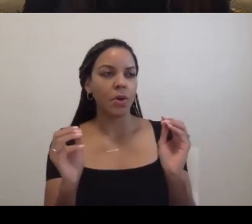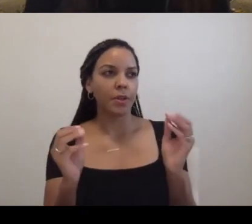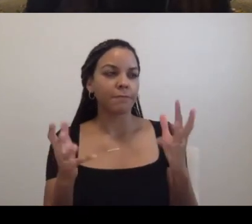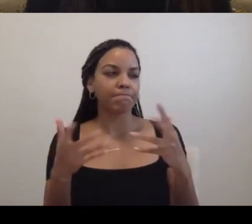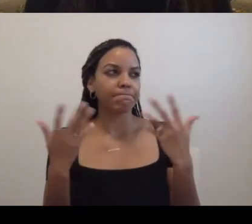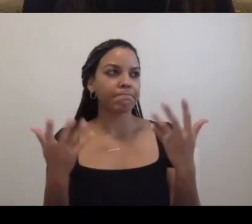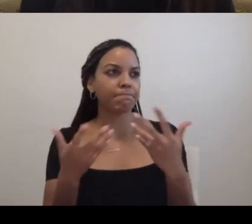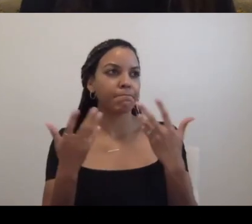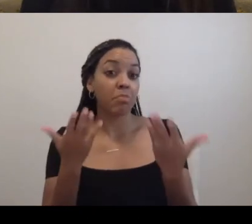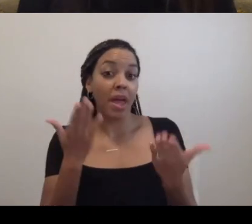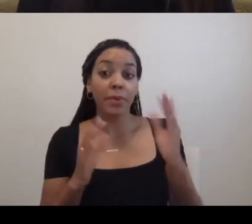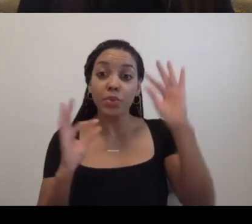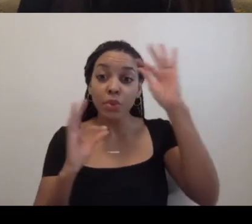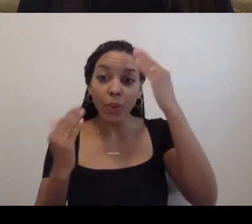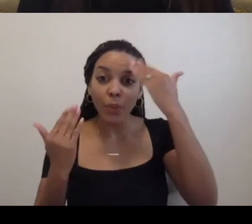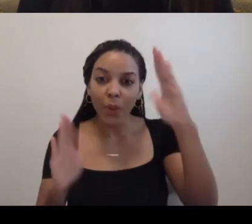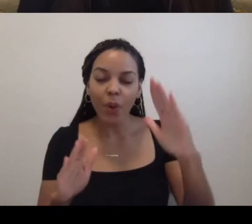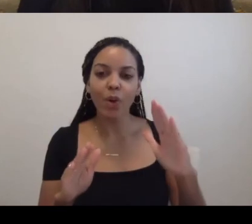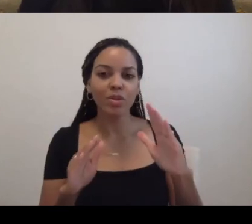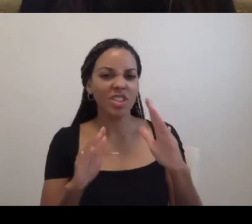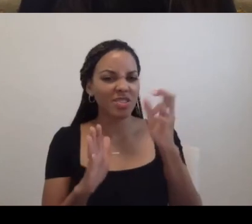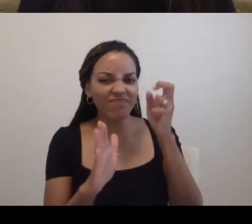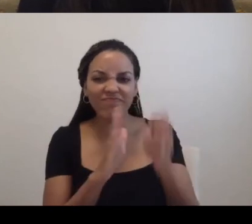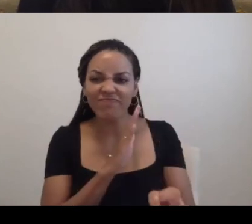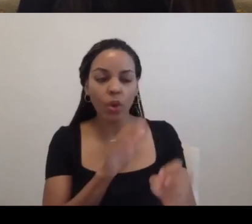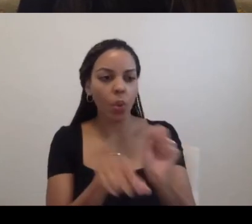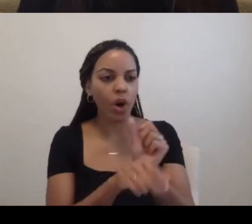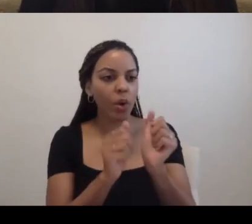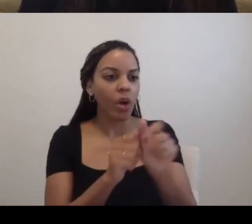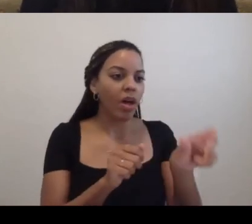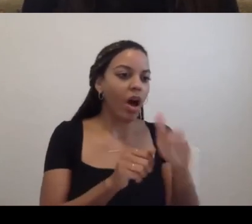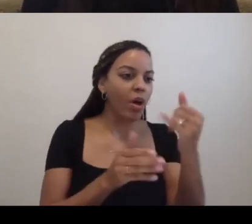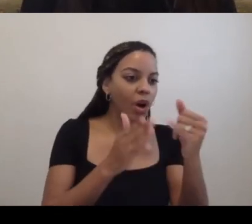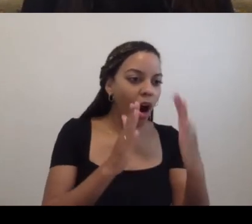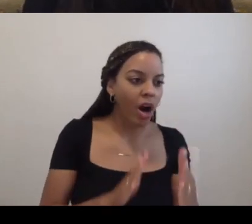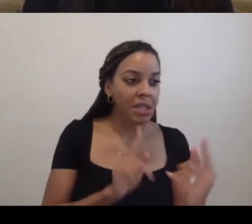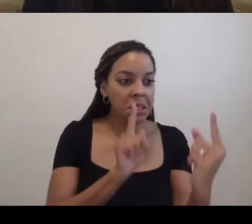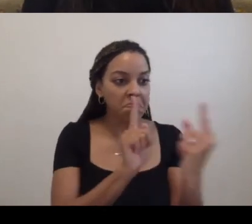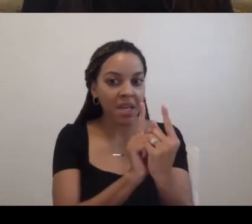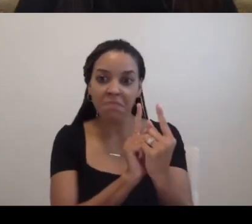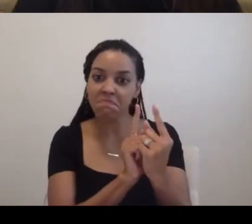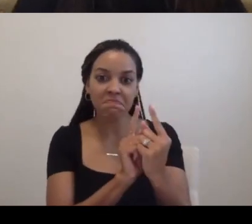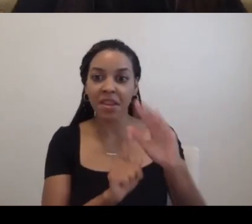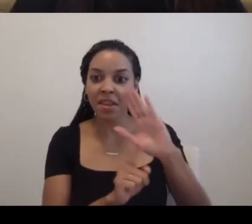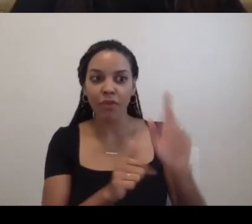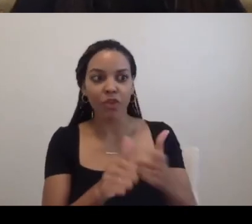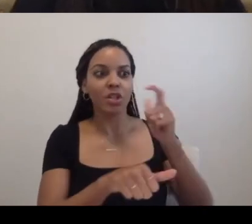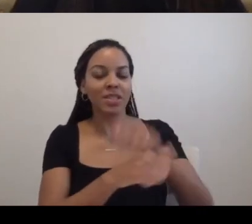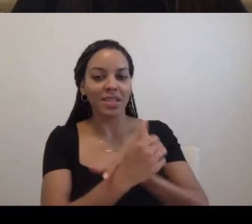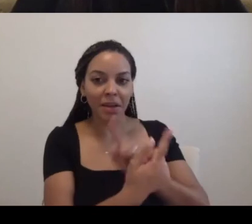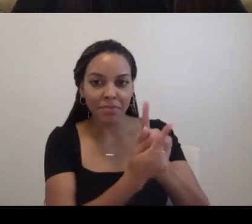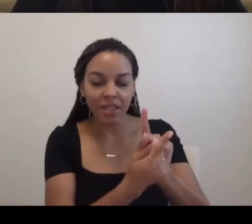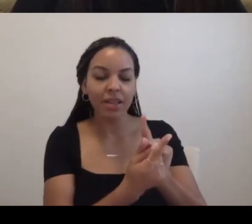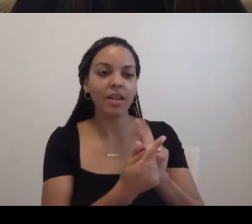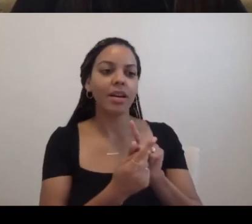that they know, they don't know, uh, working with other artists that have never met until that moment. And also it's a